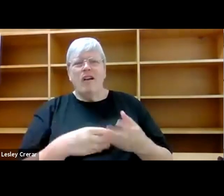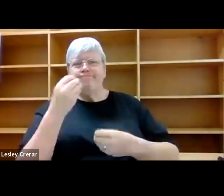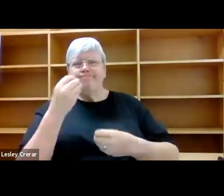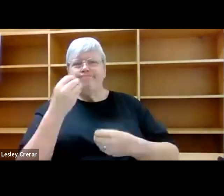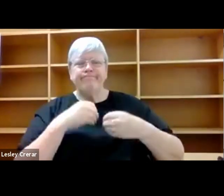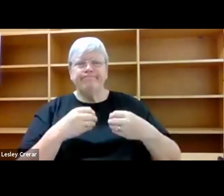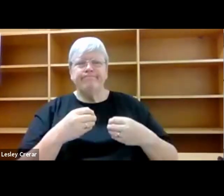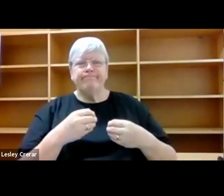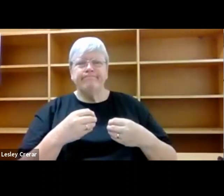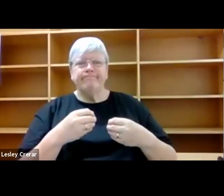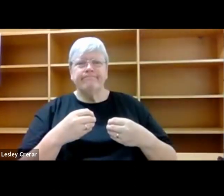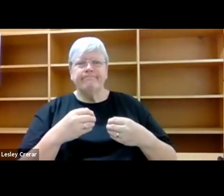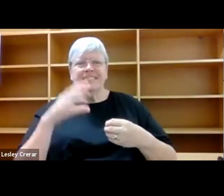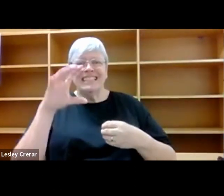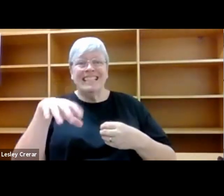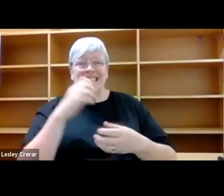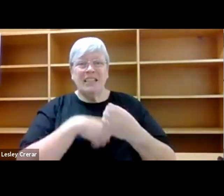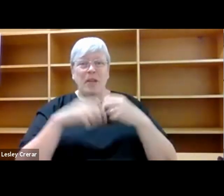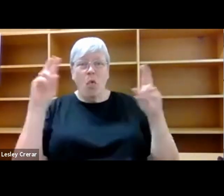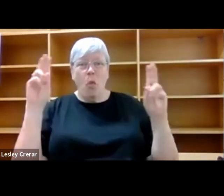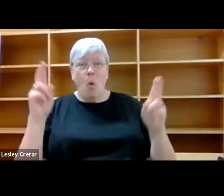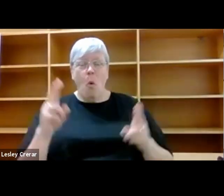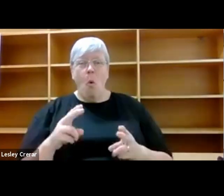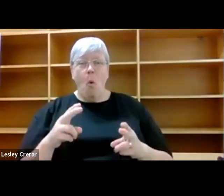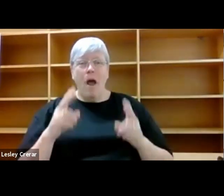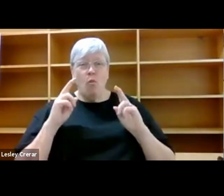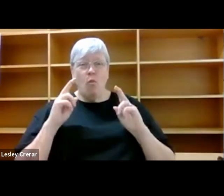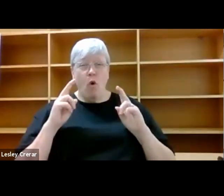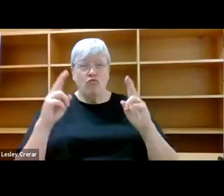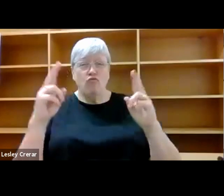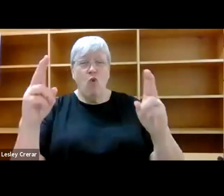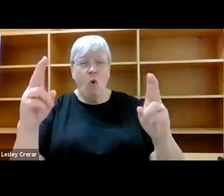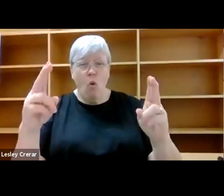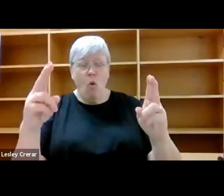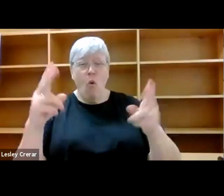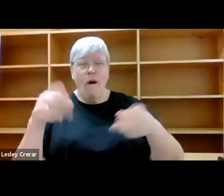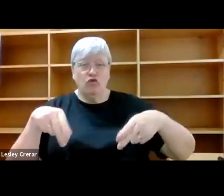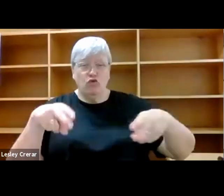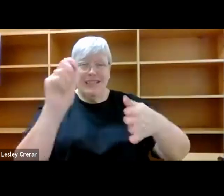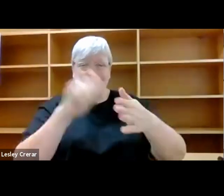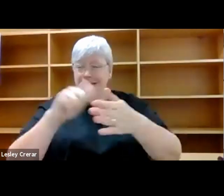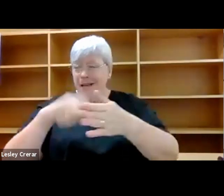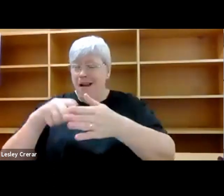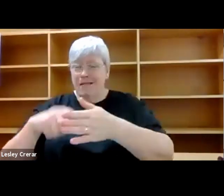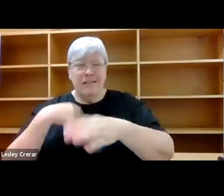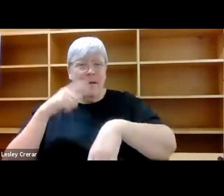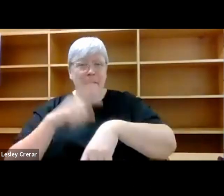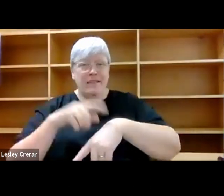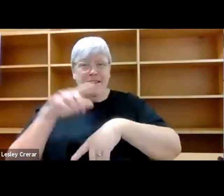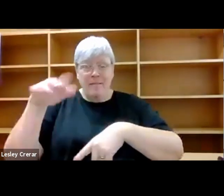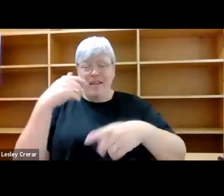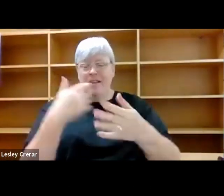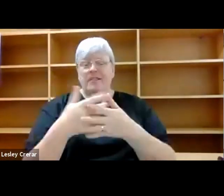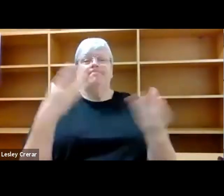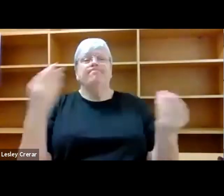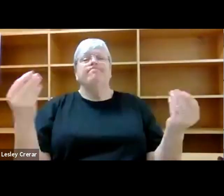city reduced to a single road of street vendors. In adulthood, my time in Taiwan relieved me of this naive